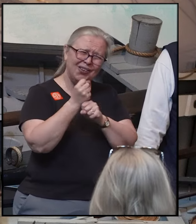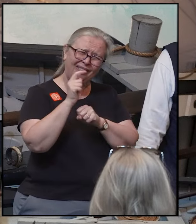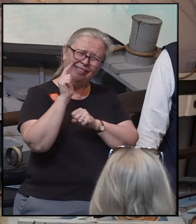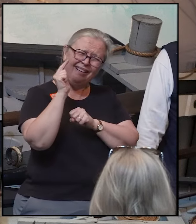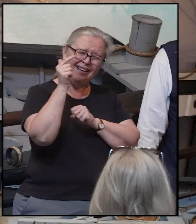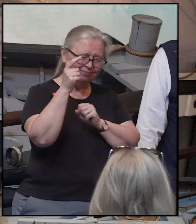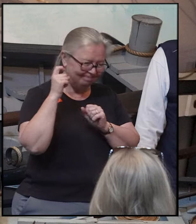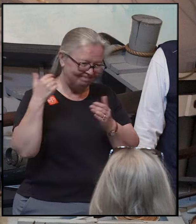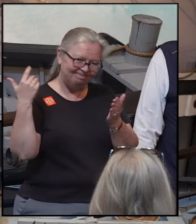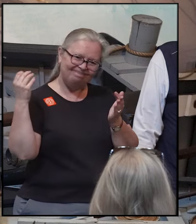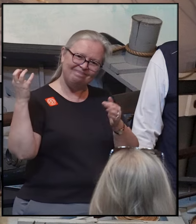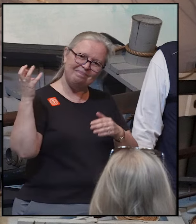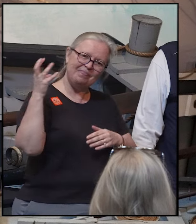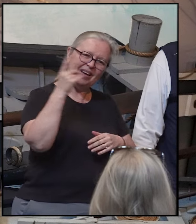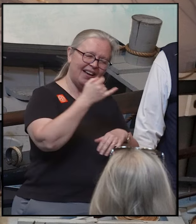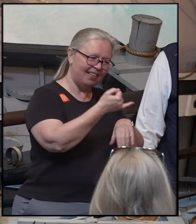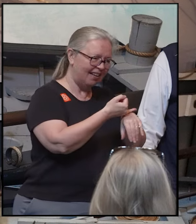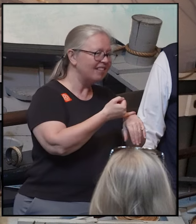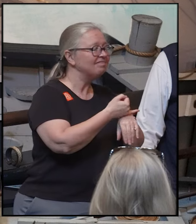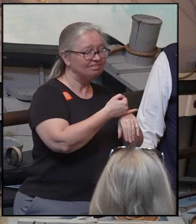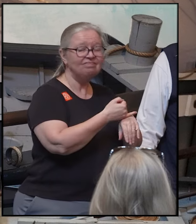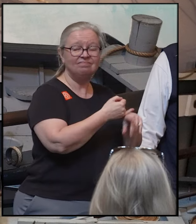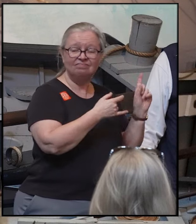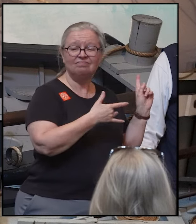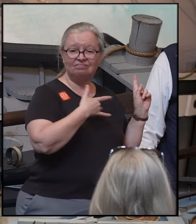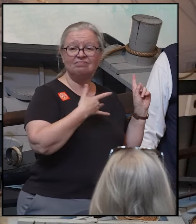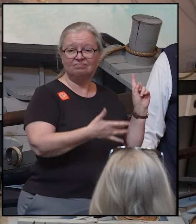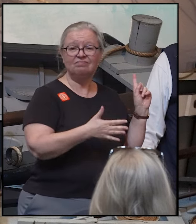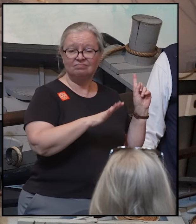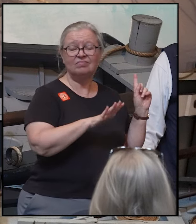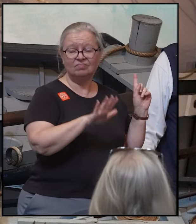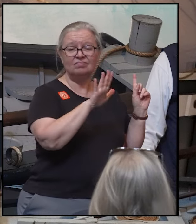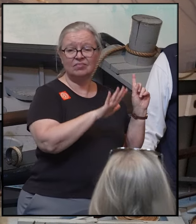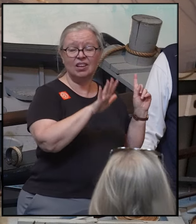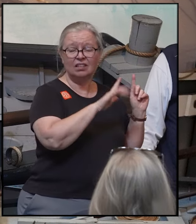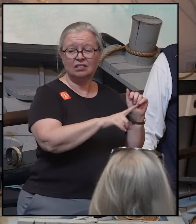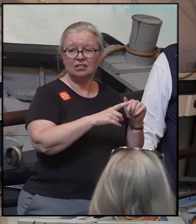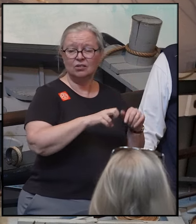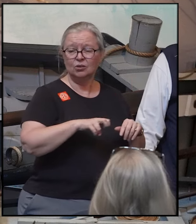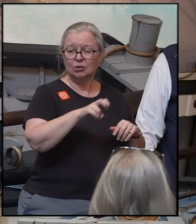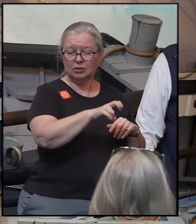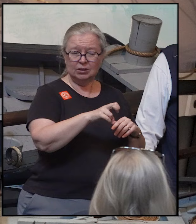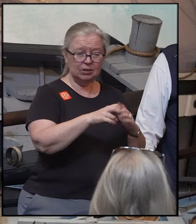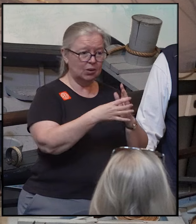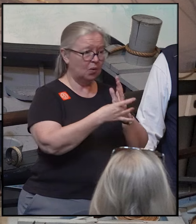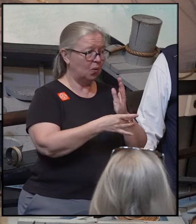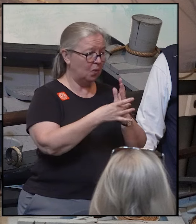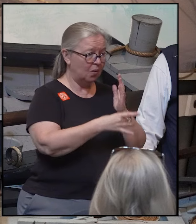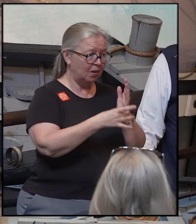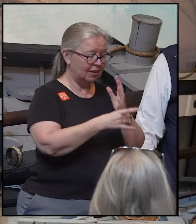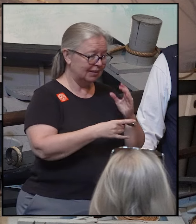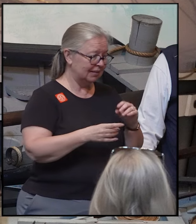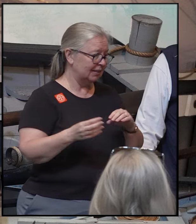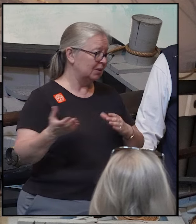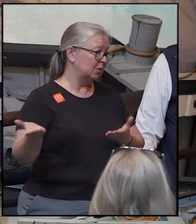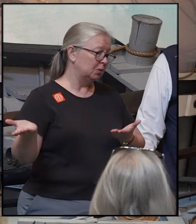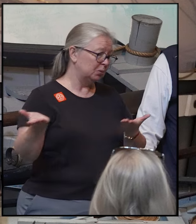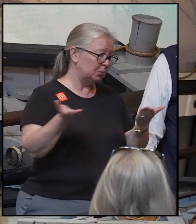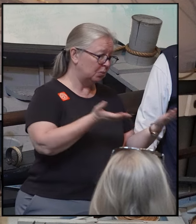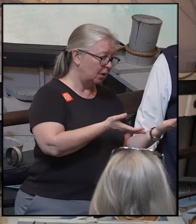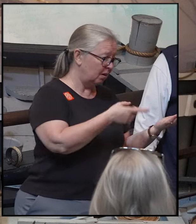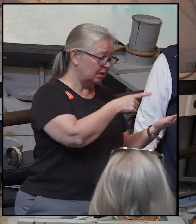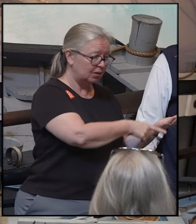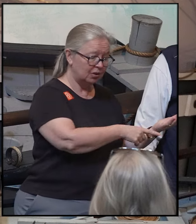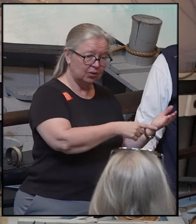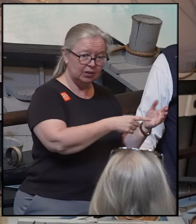the 1800s, that was about standard for a whaling journey. The oil will be downloaded onto the docks and sold.